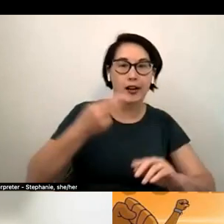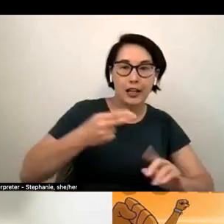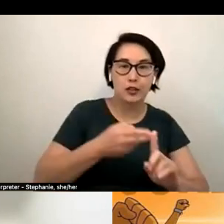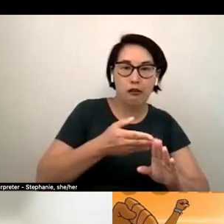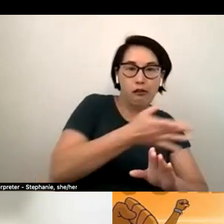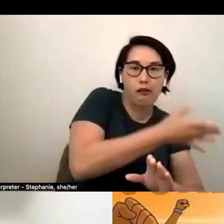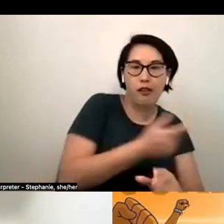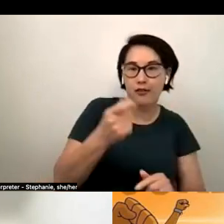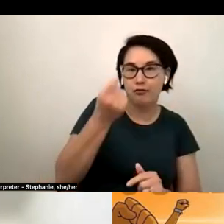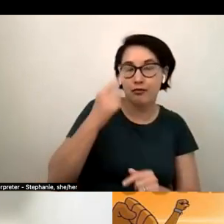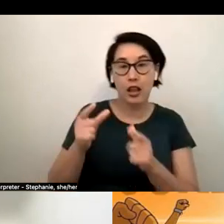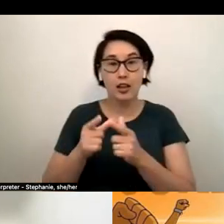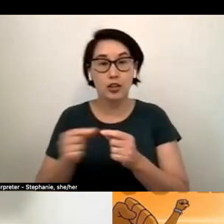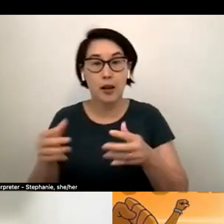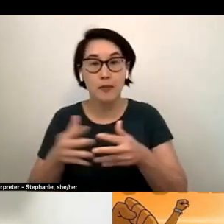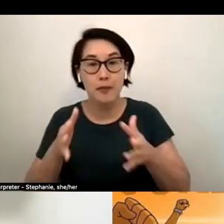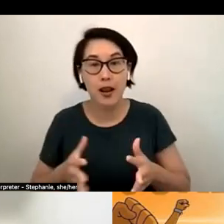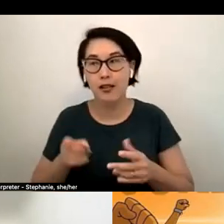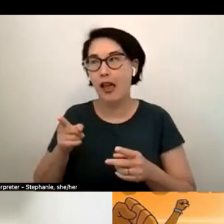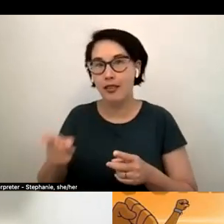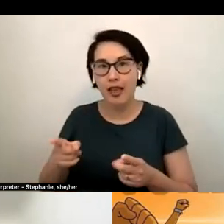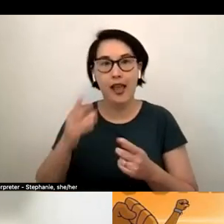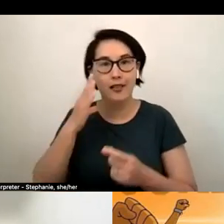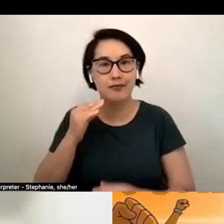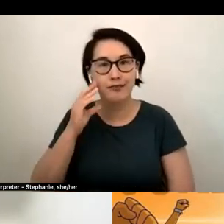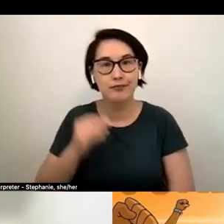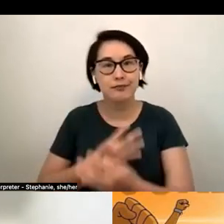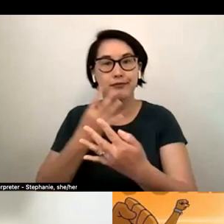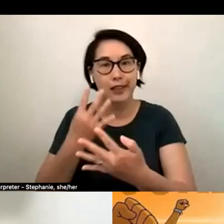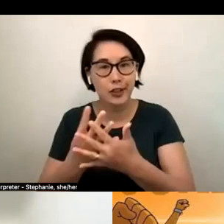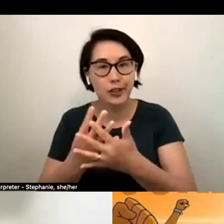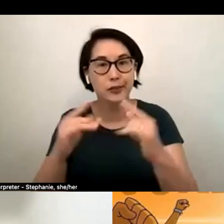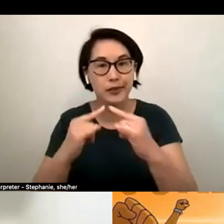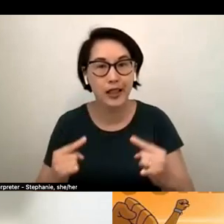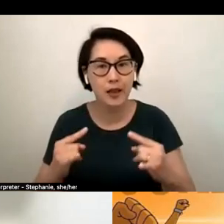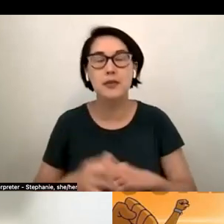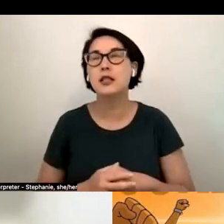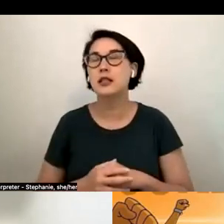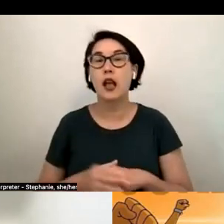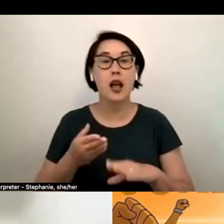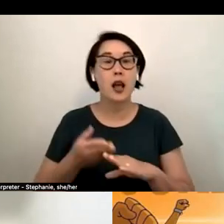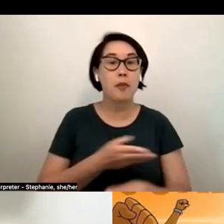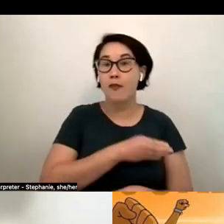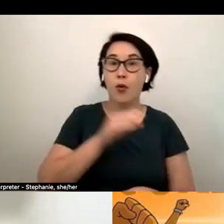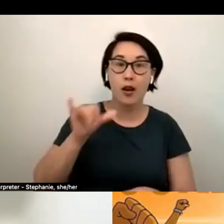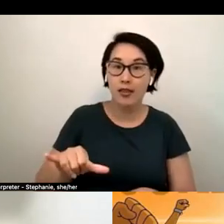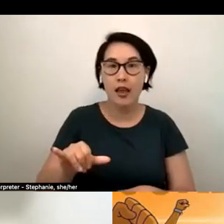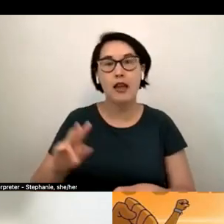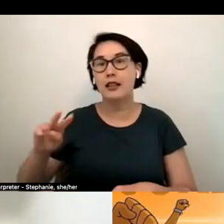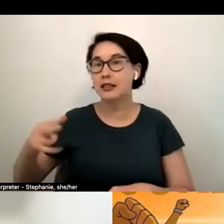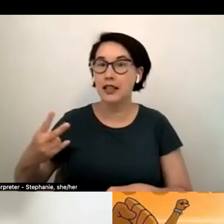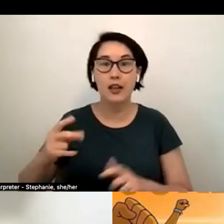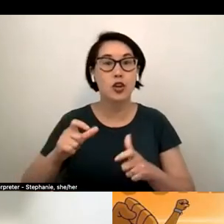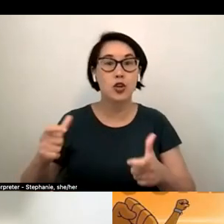ii japanese were sent into internment camps uh prior to that the second great migration of